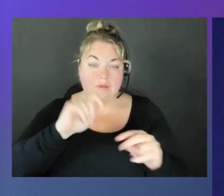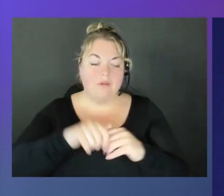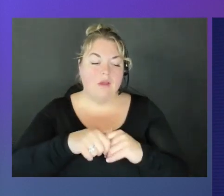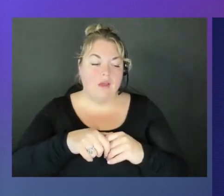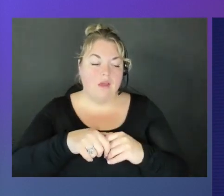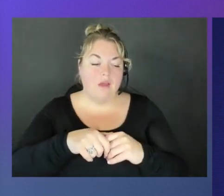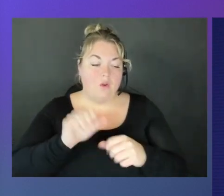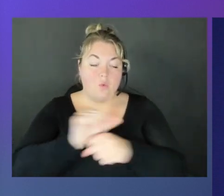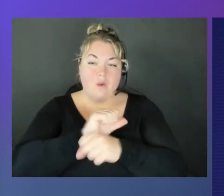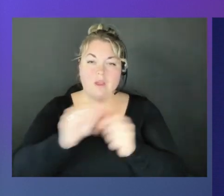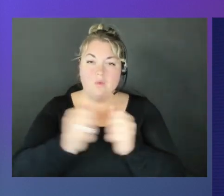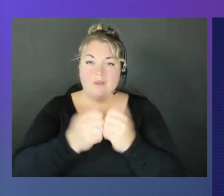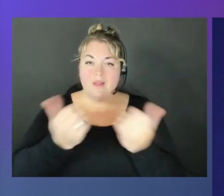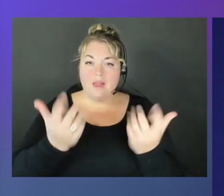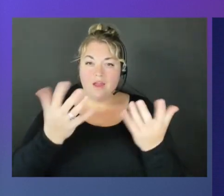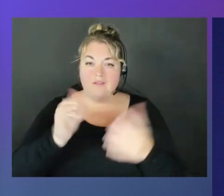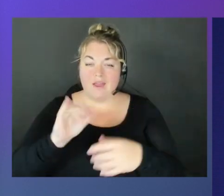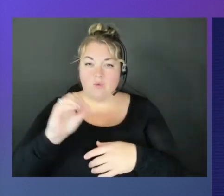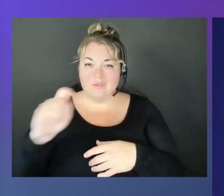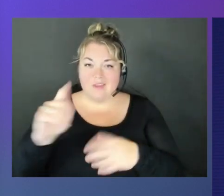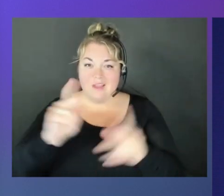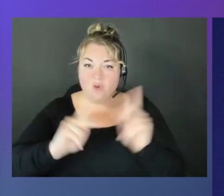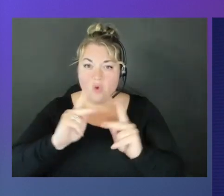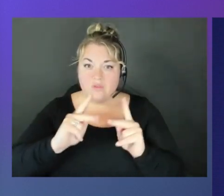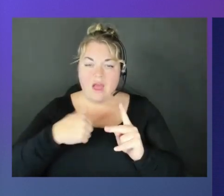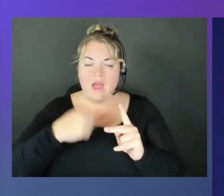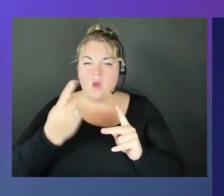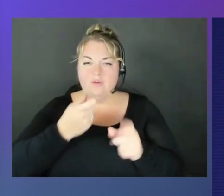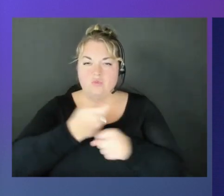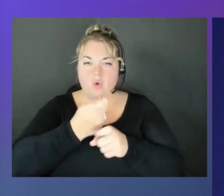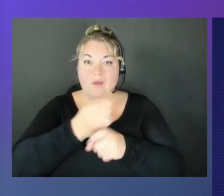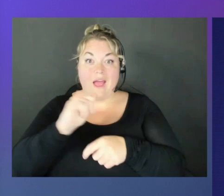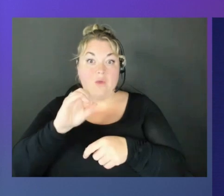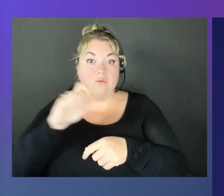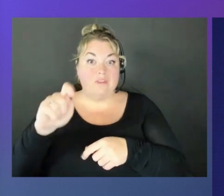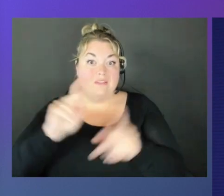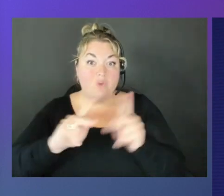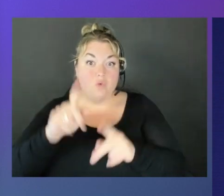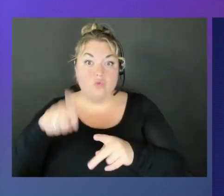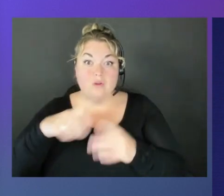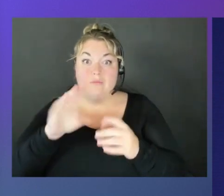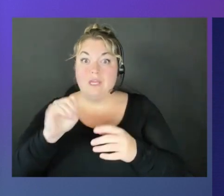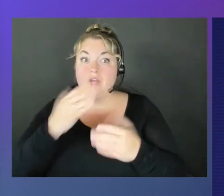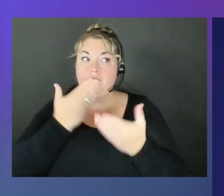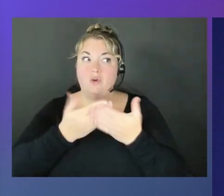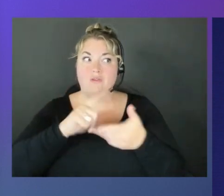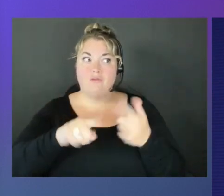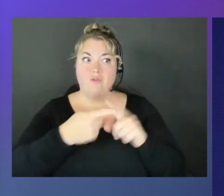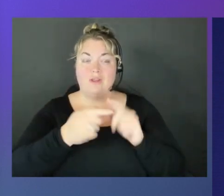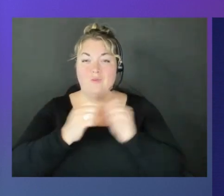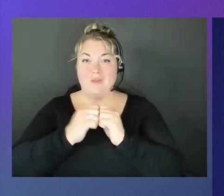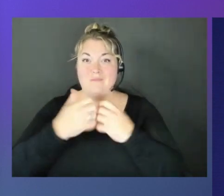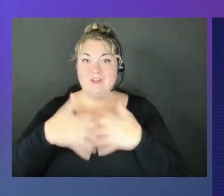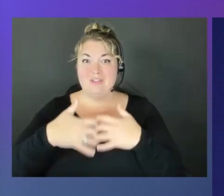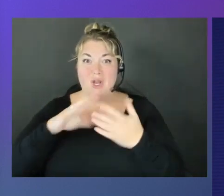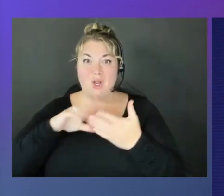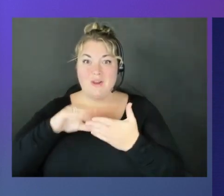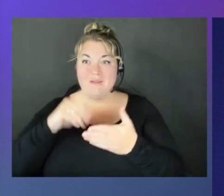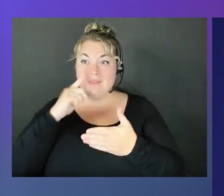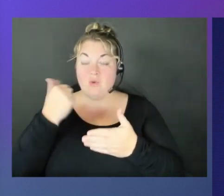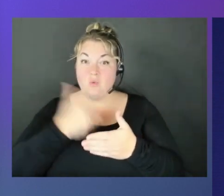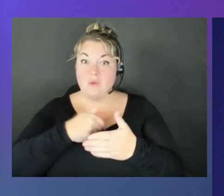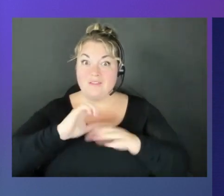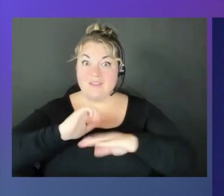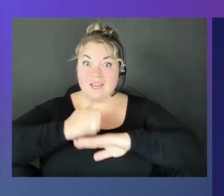with a lot of IoT folks, I always joke that the IoT folks should be good friends with the machine learning folks, because we're setting up the data, we're